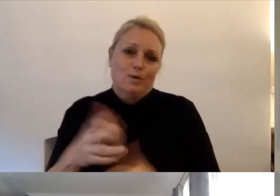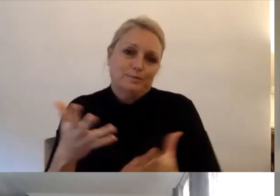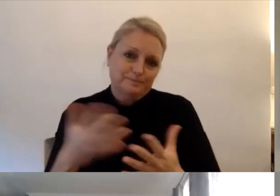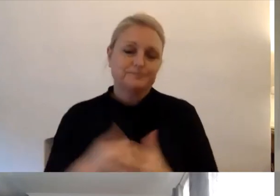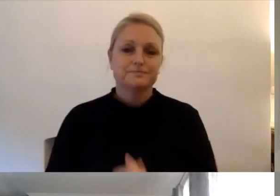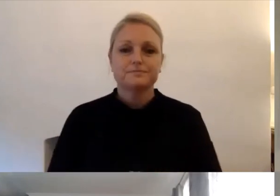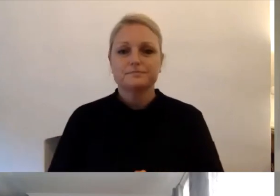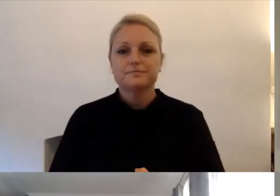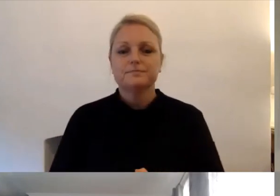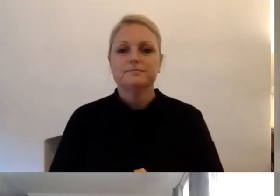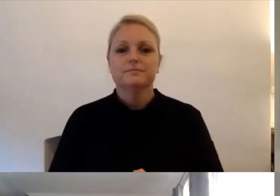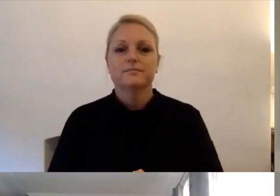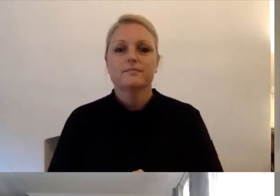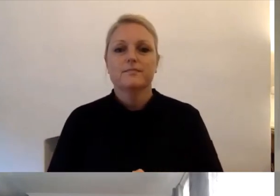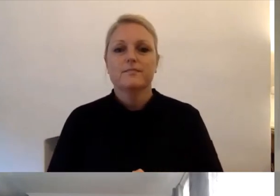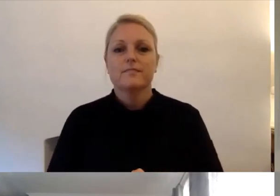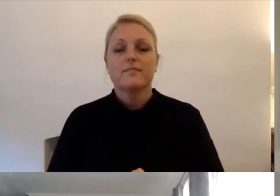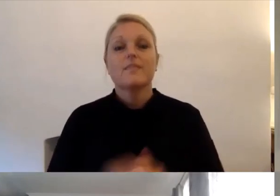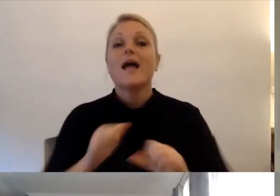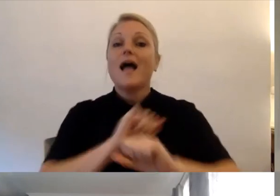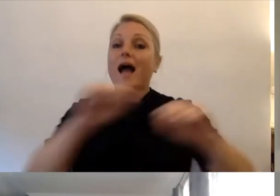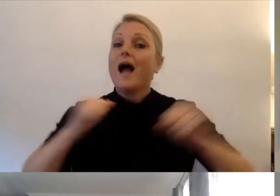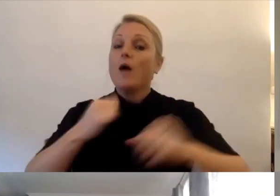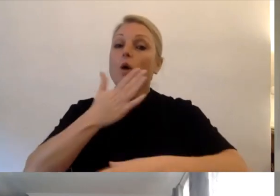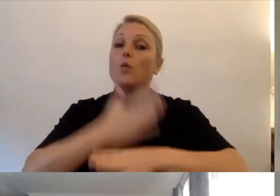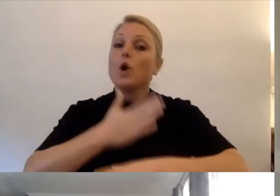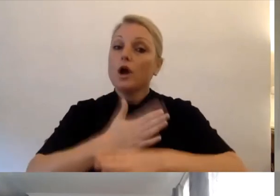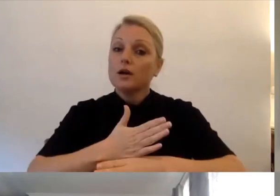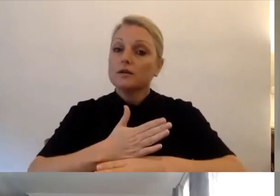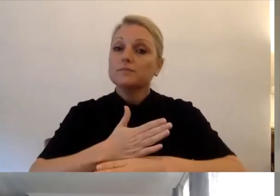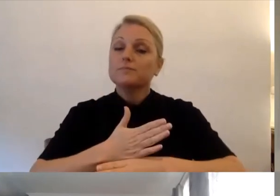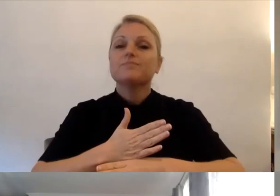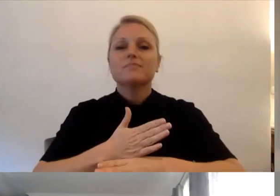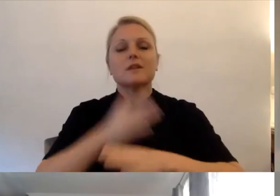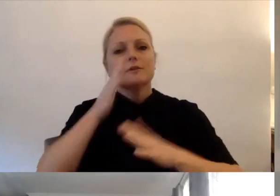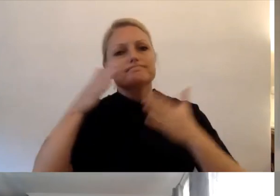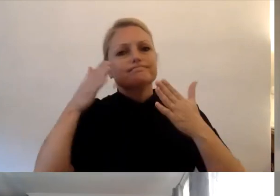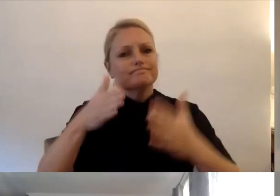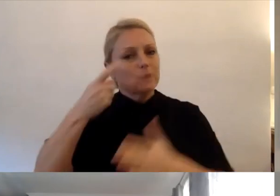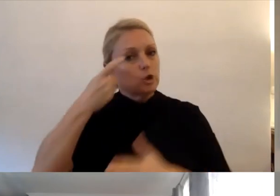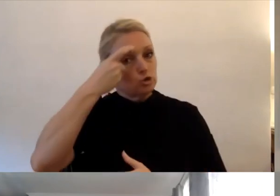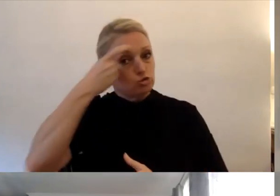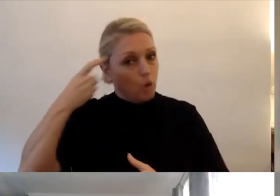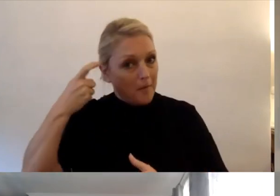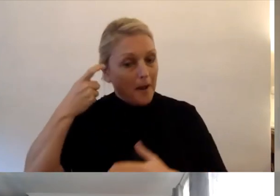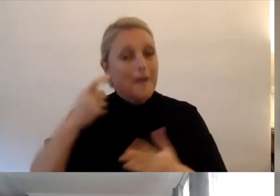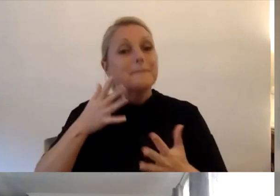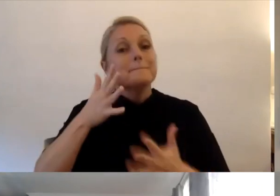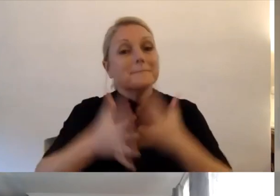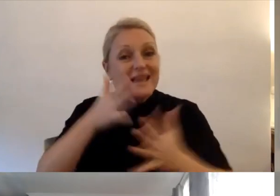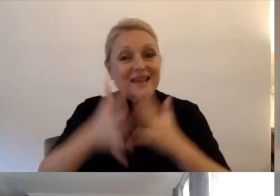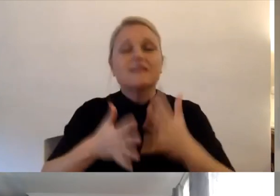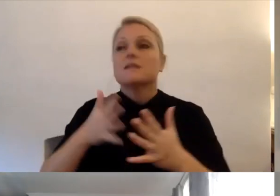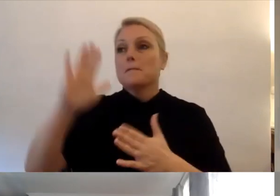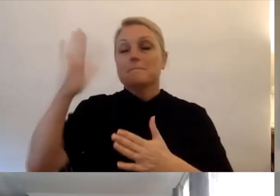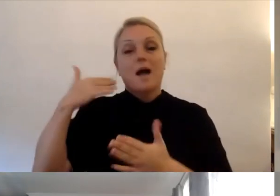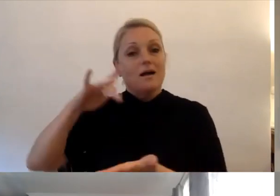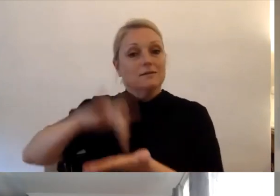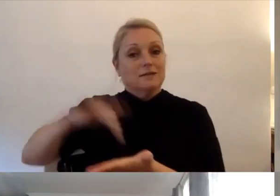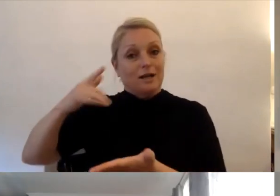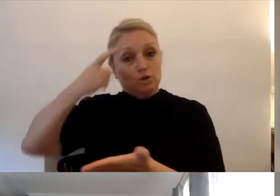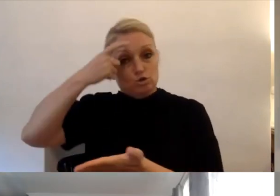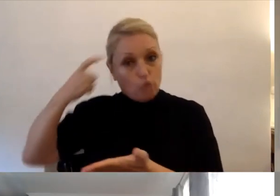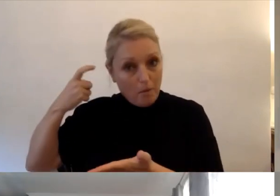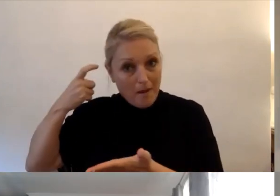All the work we do from our counsellors is trauma informed and they have experience working with people